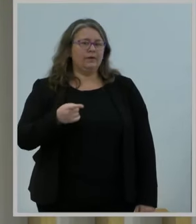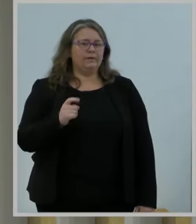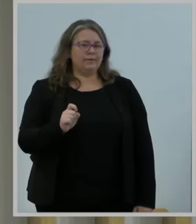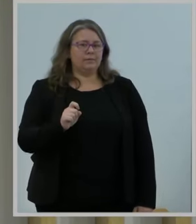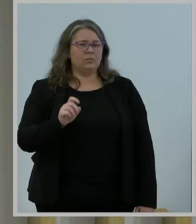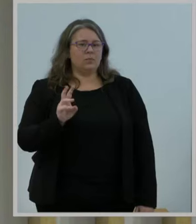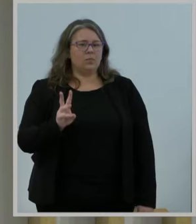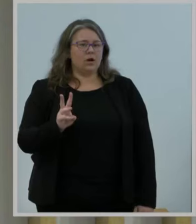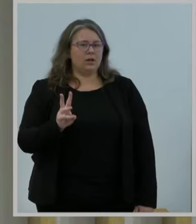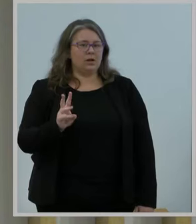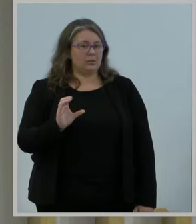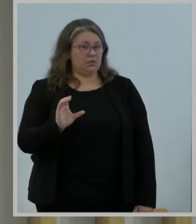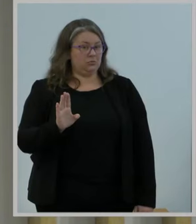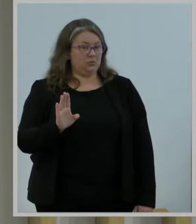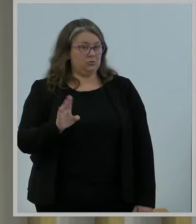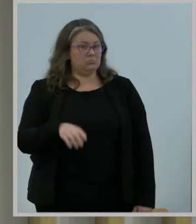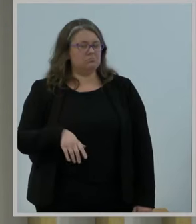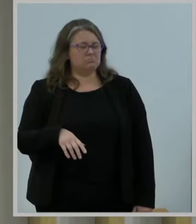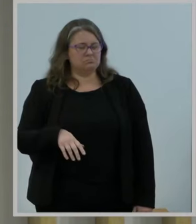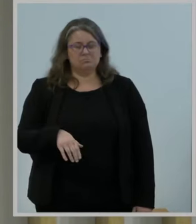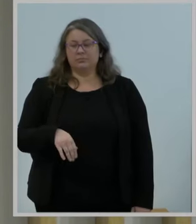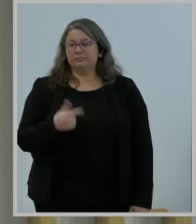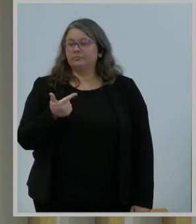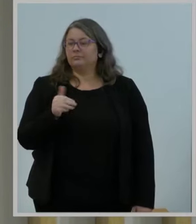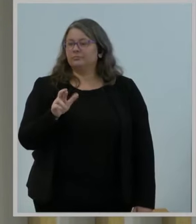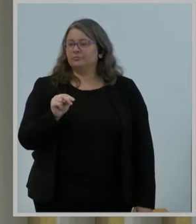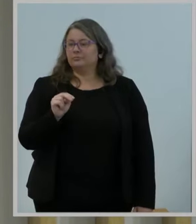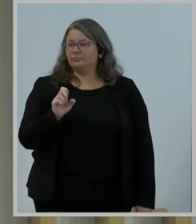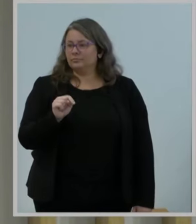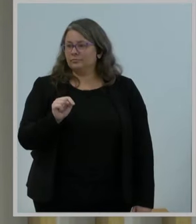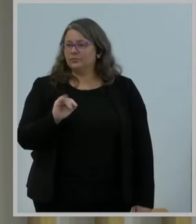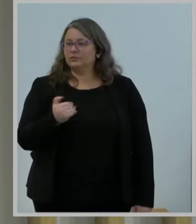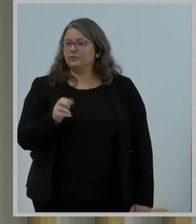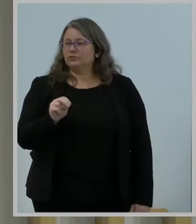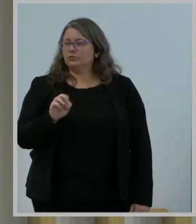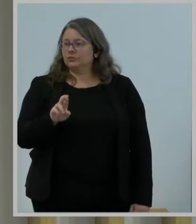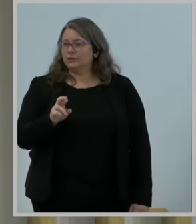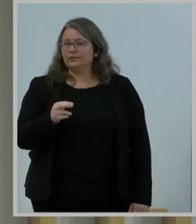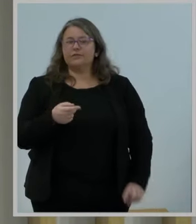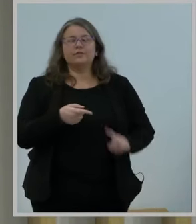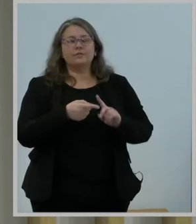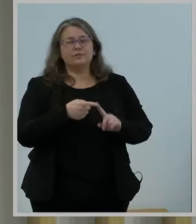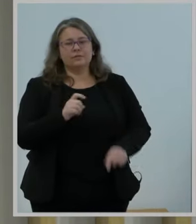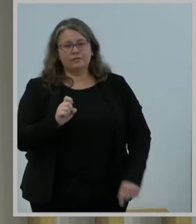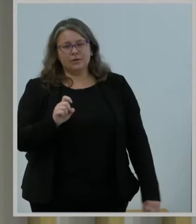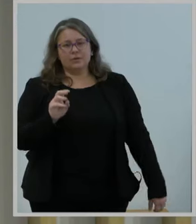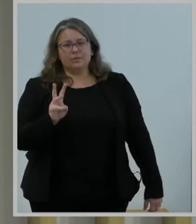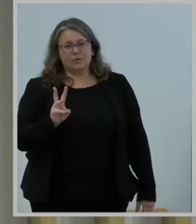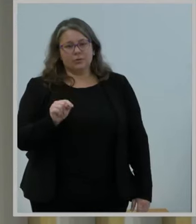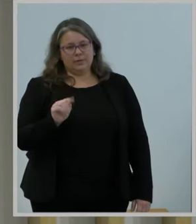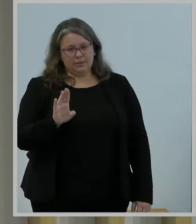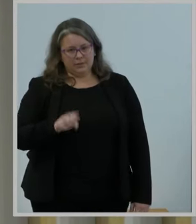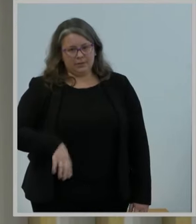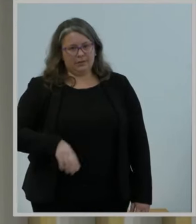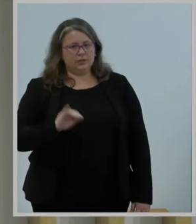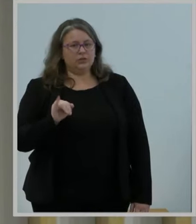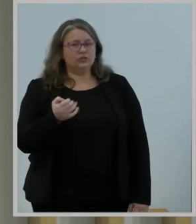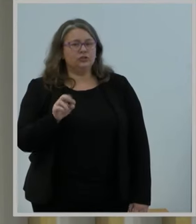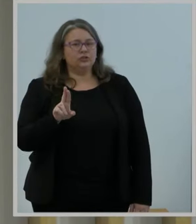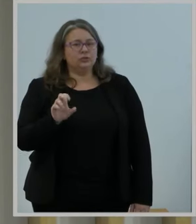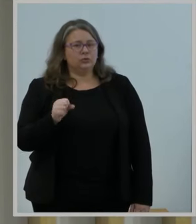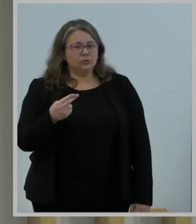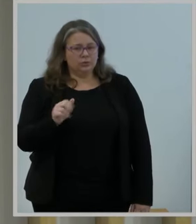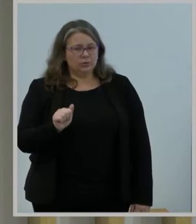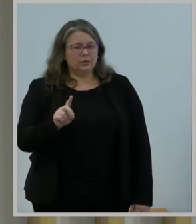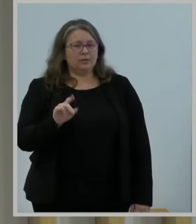Wireline Competition Bureau. Garnett Hanley and Jennifer Salas from the Wireless Telecommunications Bureau, Jerusha Barnett, Diane